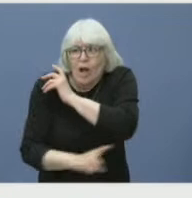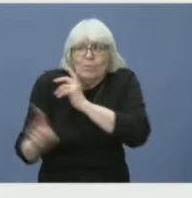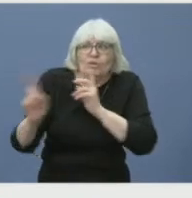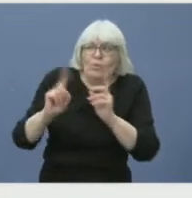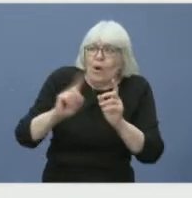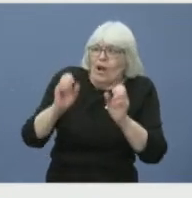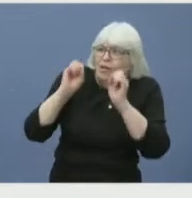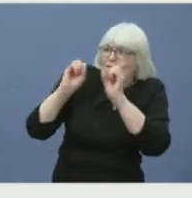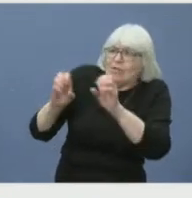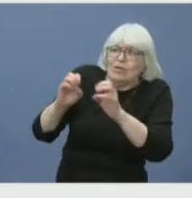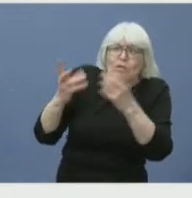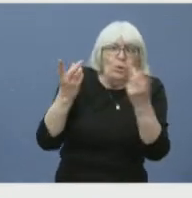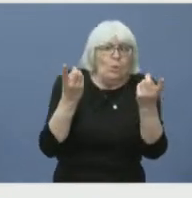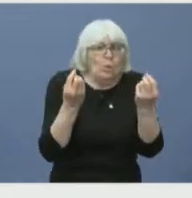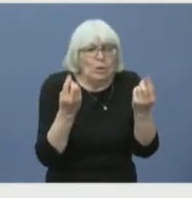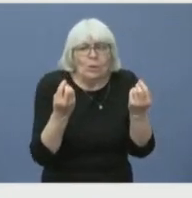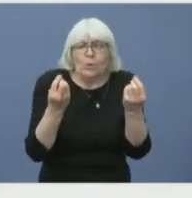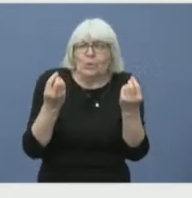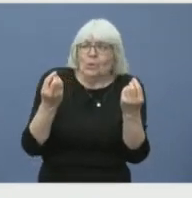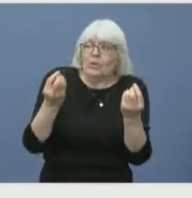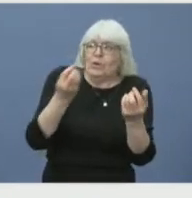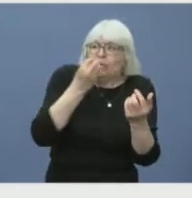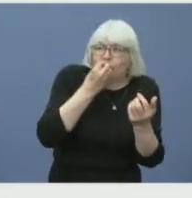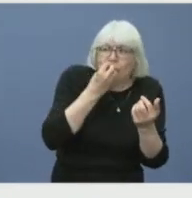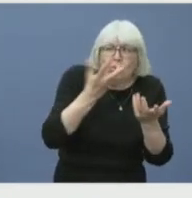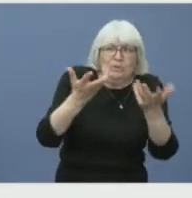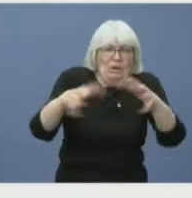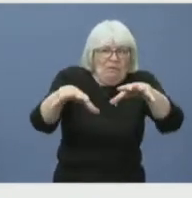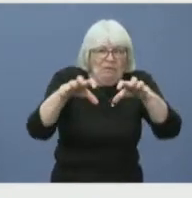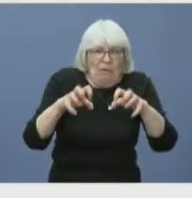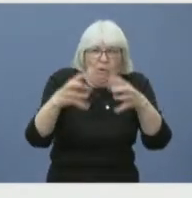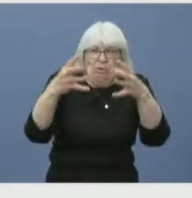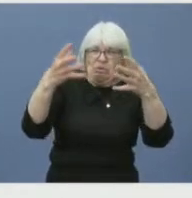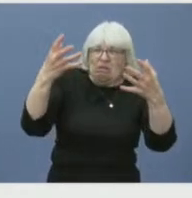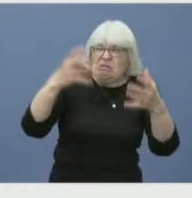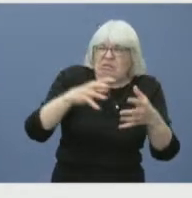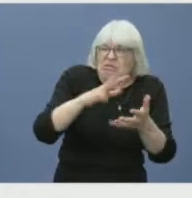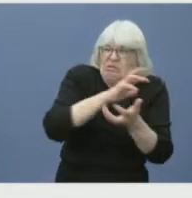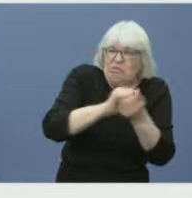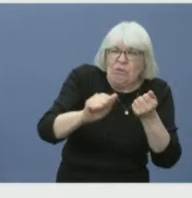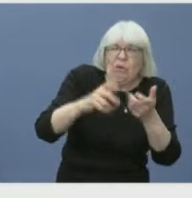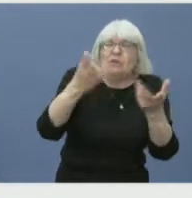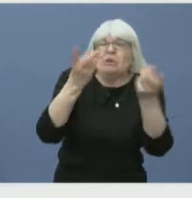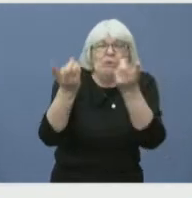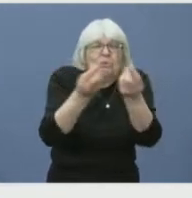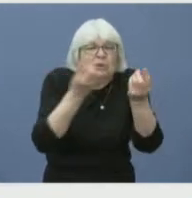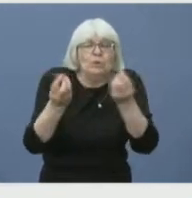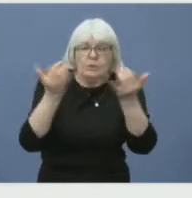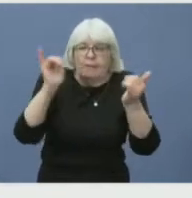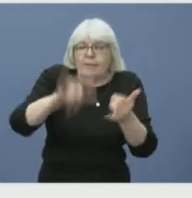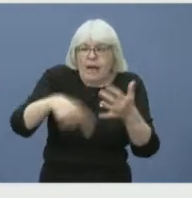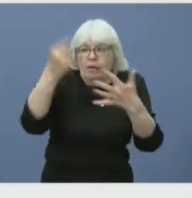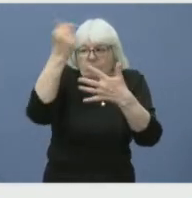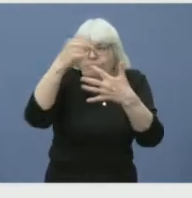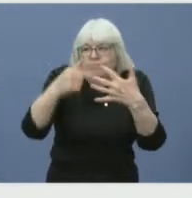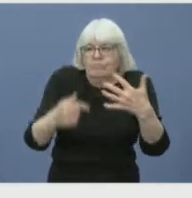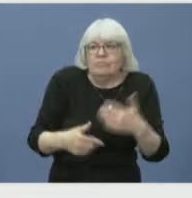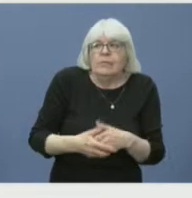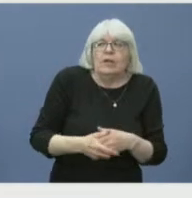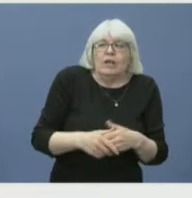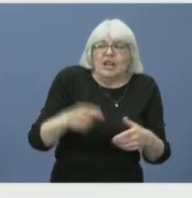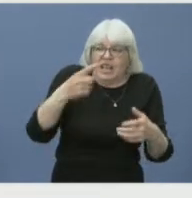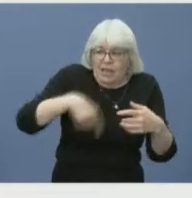to safely entering your property when evacuation orders are lifted. Please refer to the municipality's